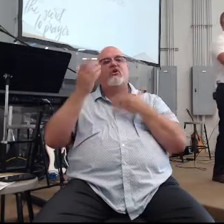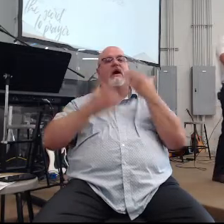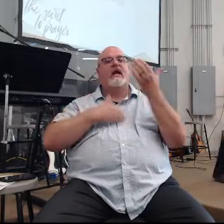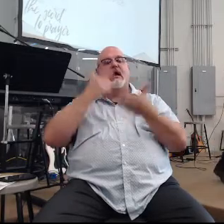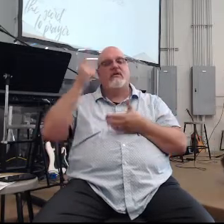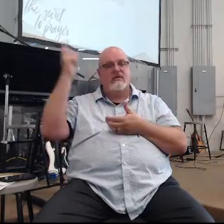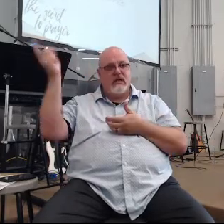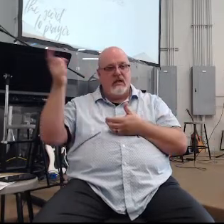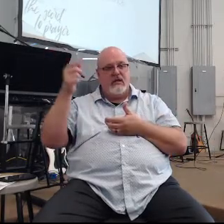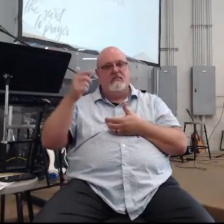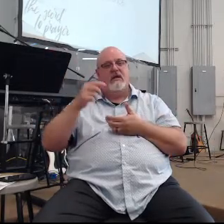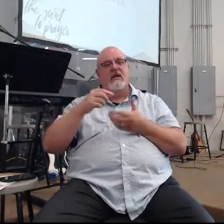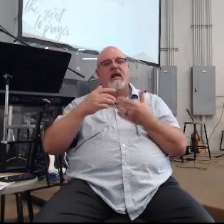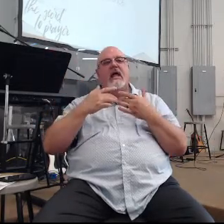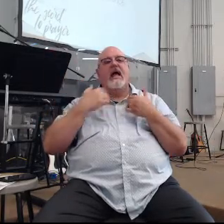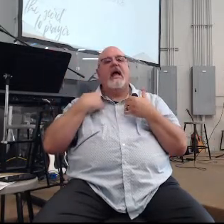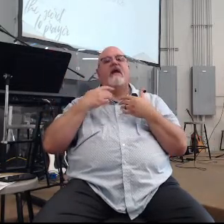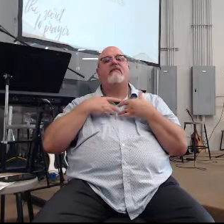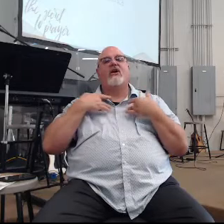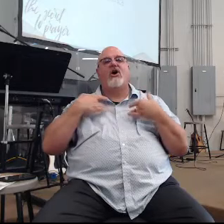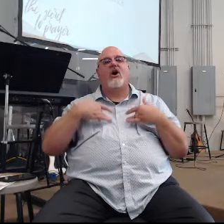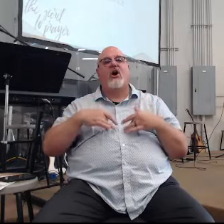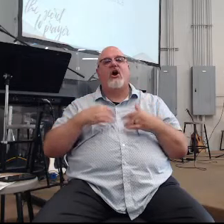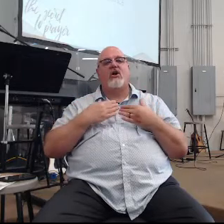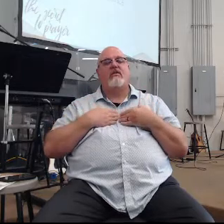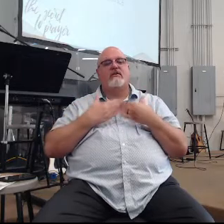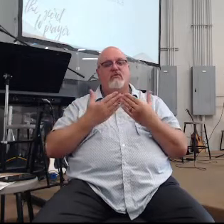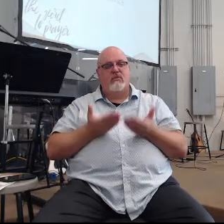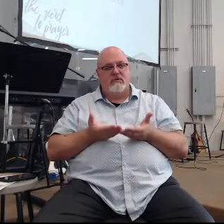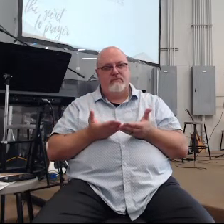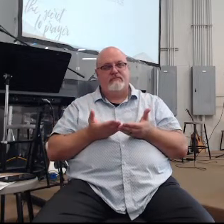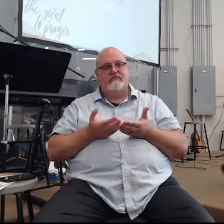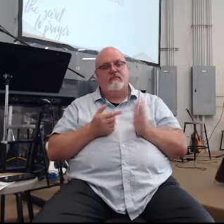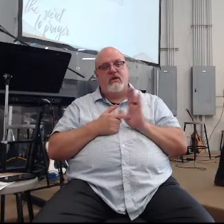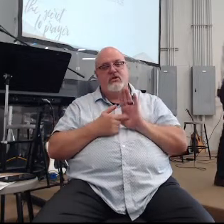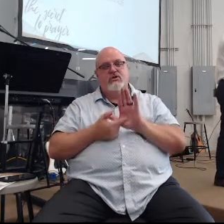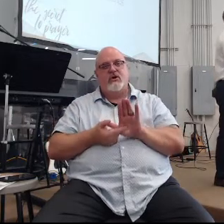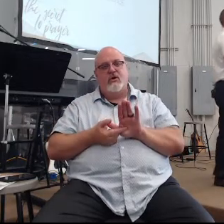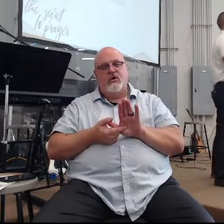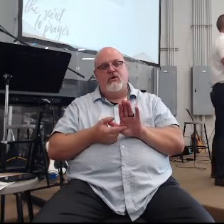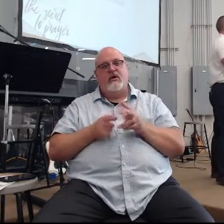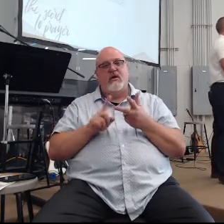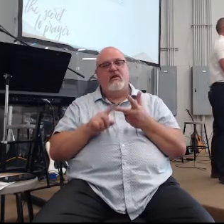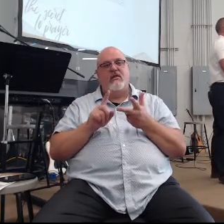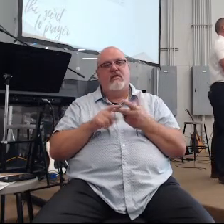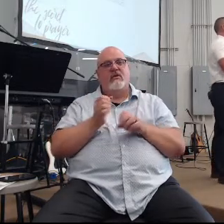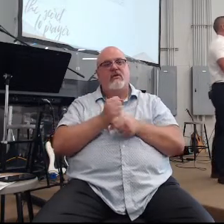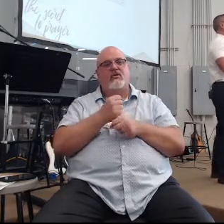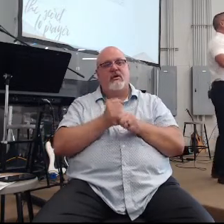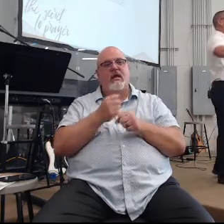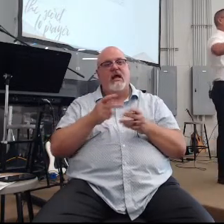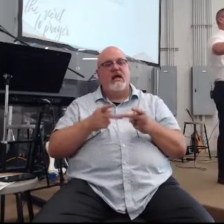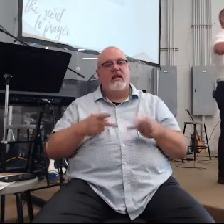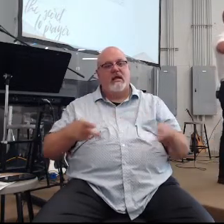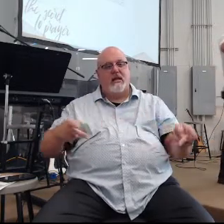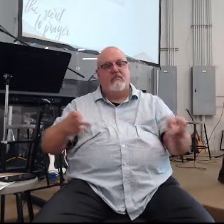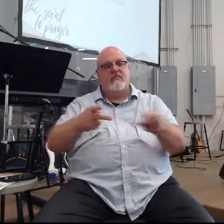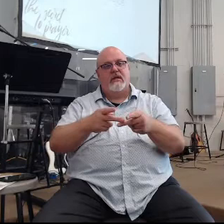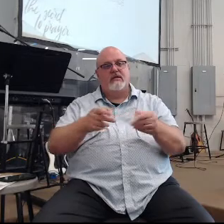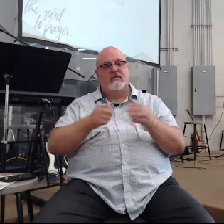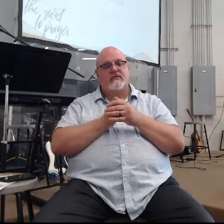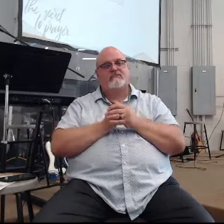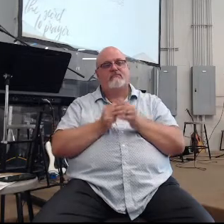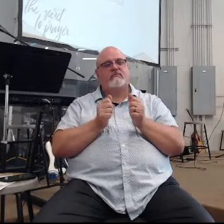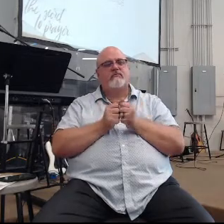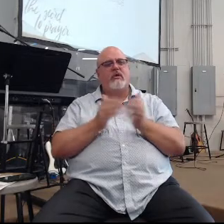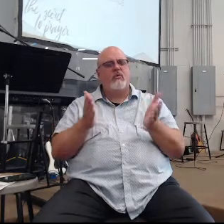it's having a heart that is vulnerable right and the third is creating space and I love how